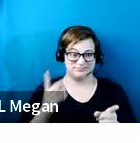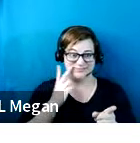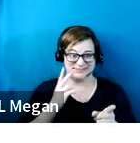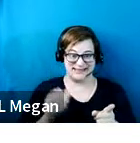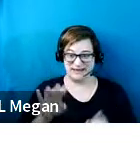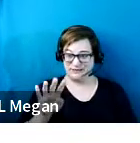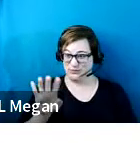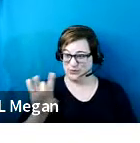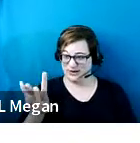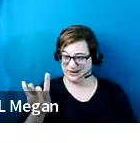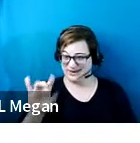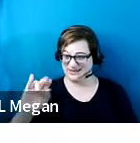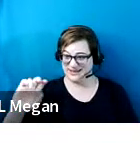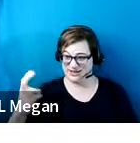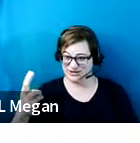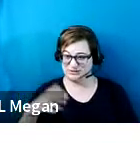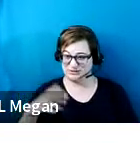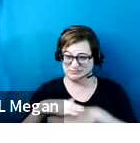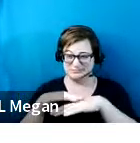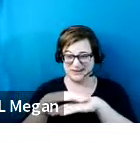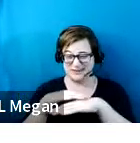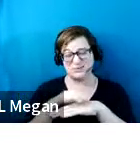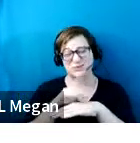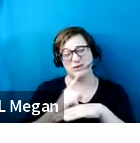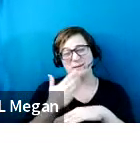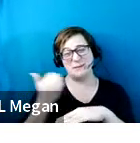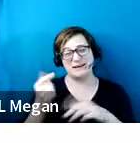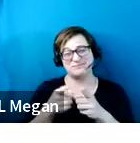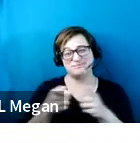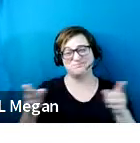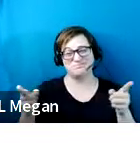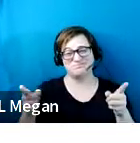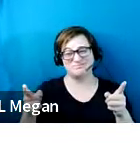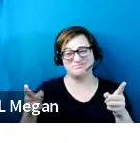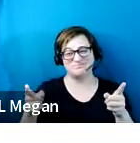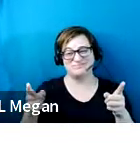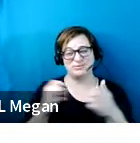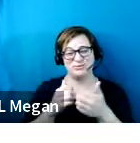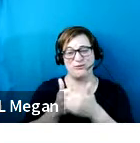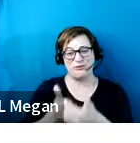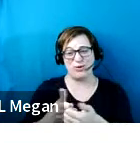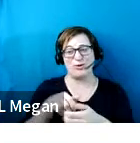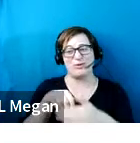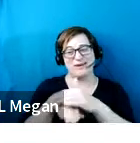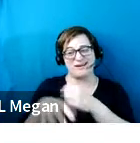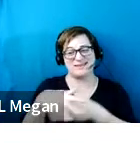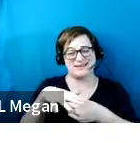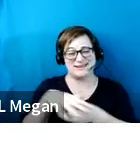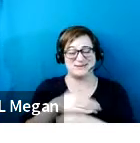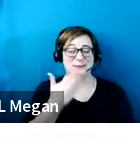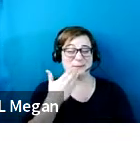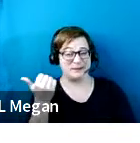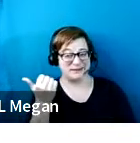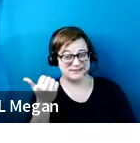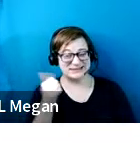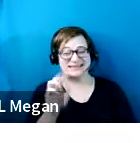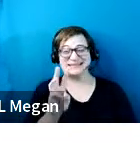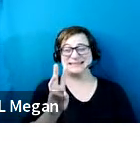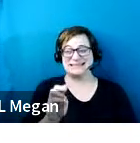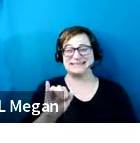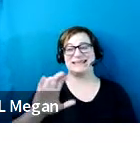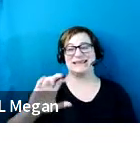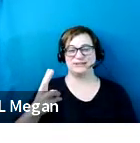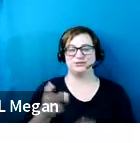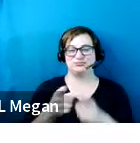48 inch minimum, you're probably going to be wanting to make that width the same as the access aisle. So you're probably going to be having a 60